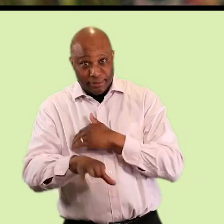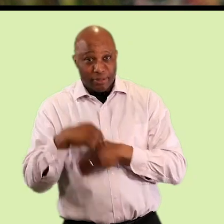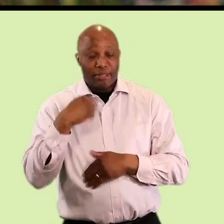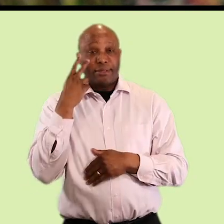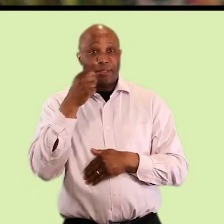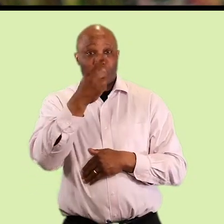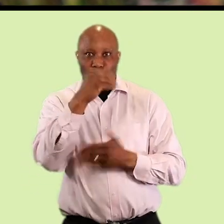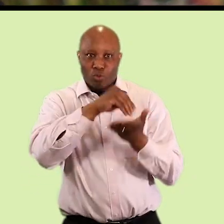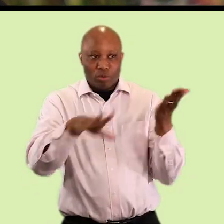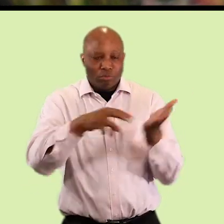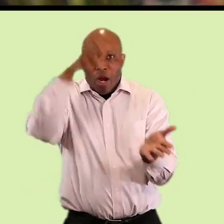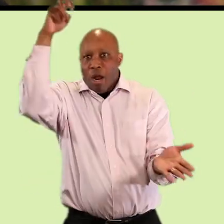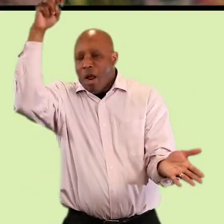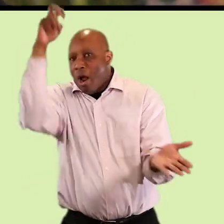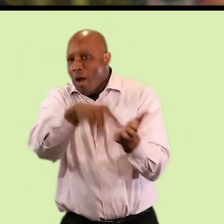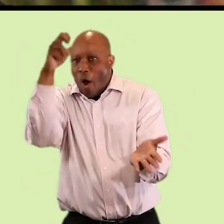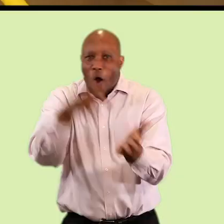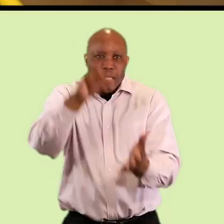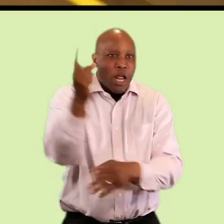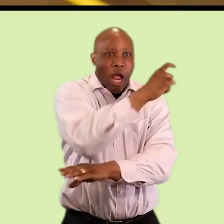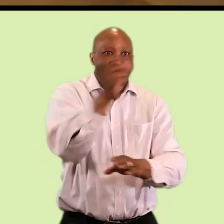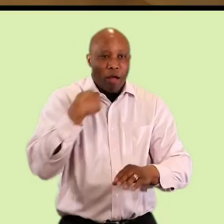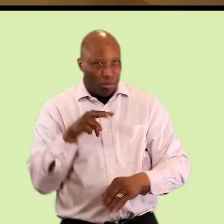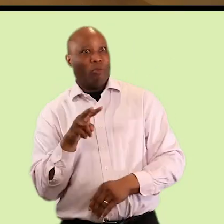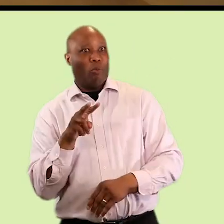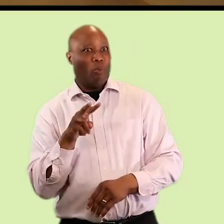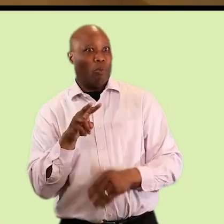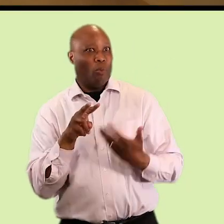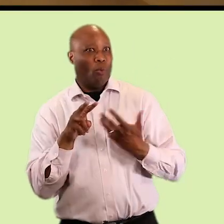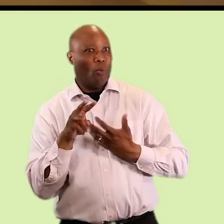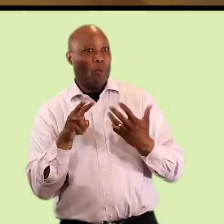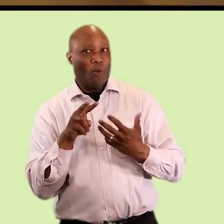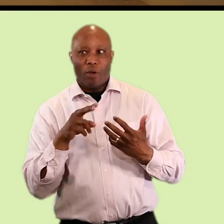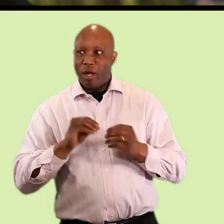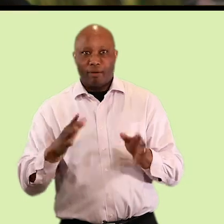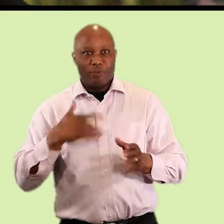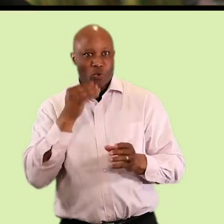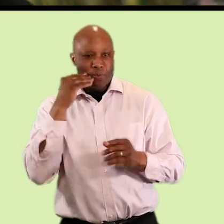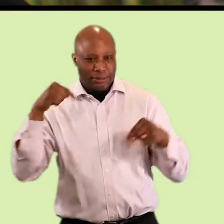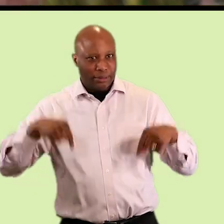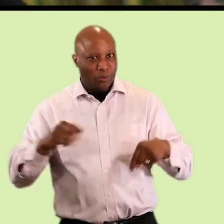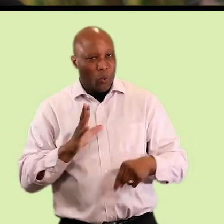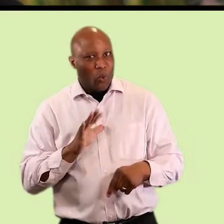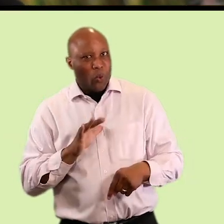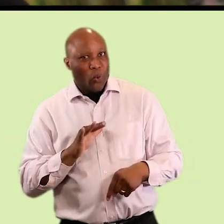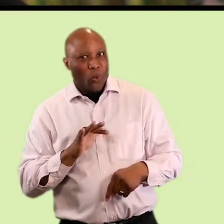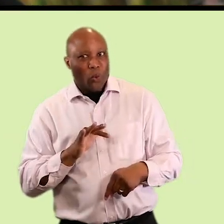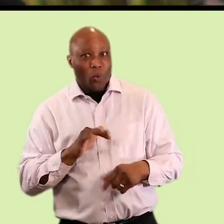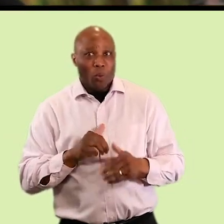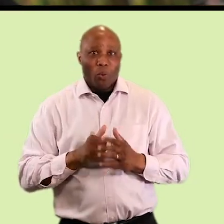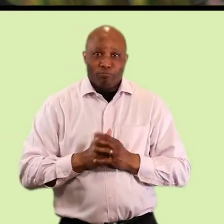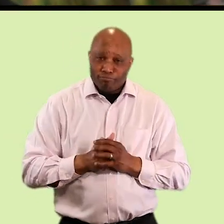was a young man bouncing down the hall and a cheerful staff person bouncing behind him and he looked exactly like my son and the staff